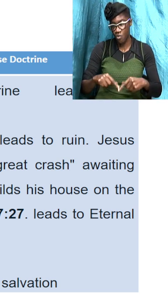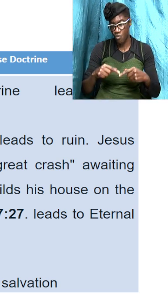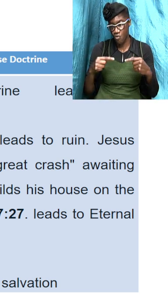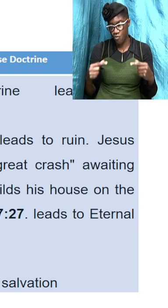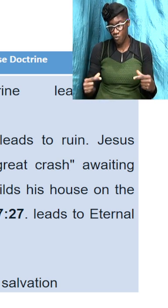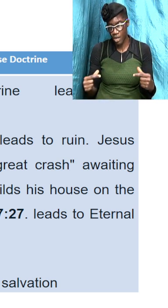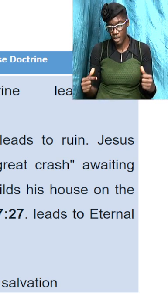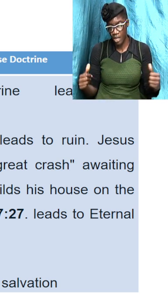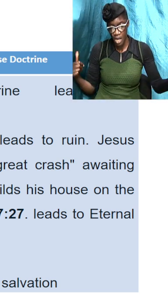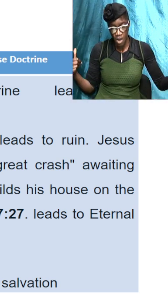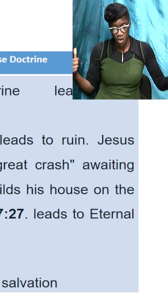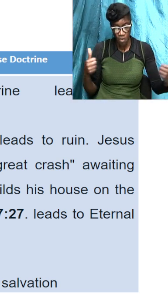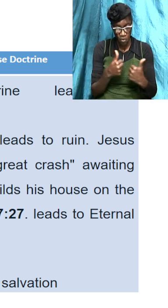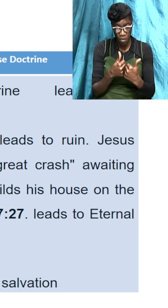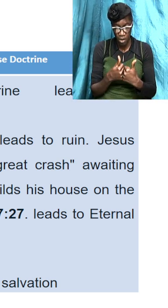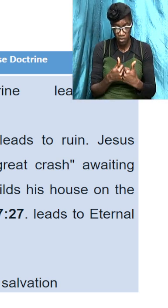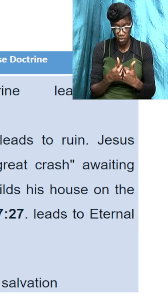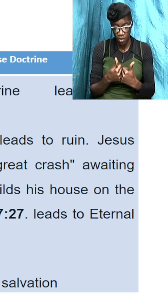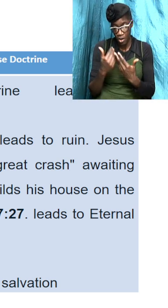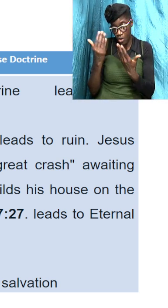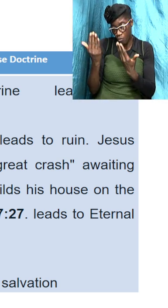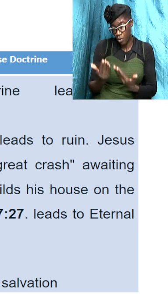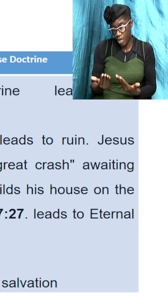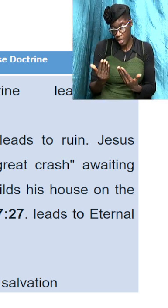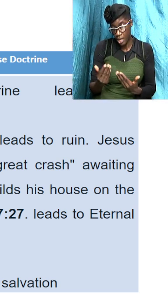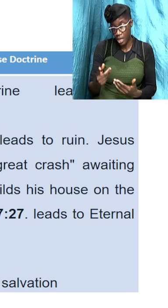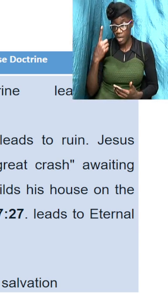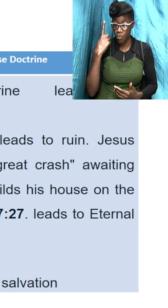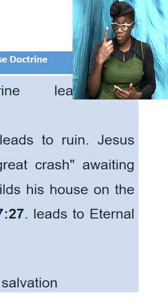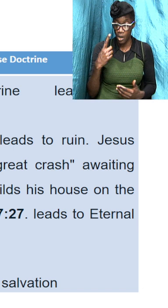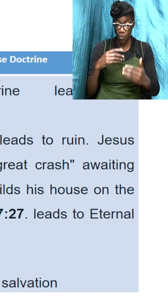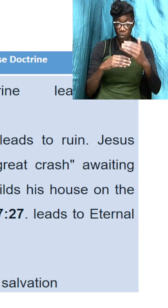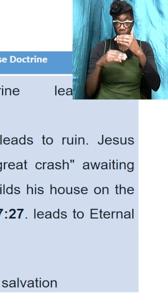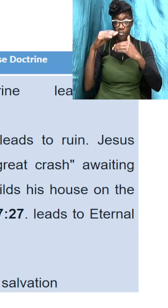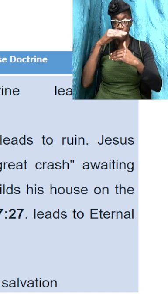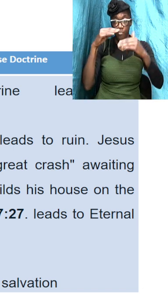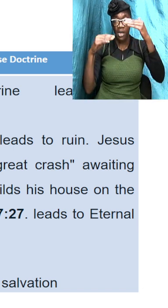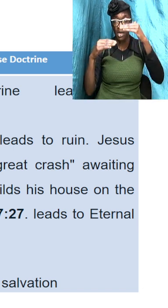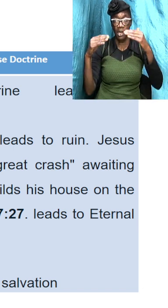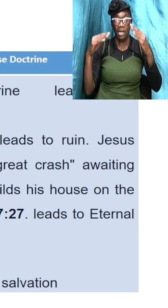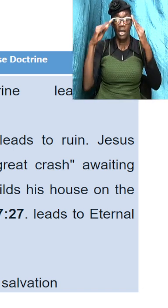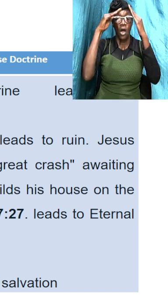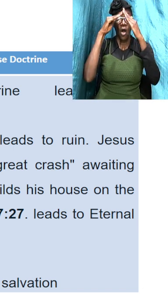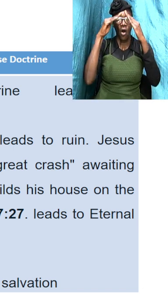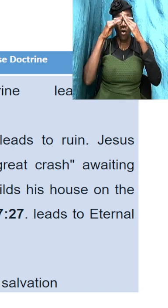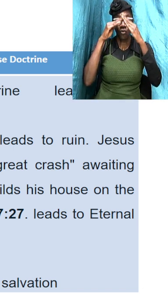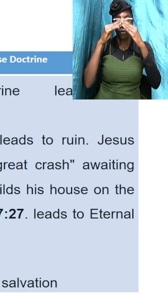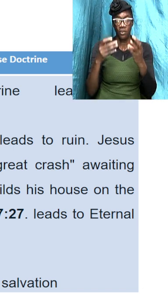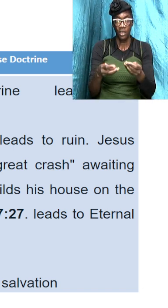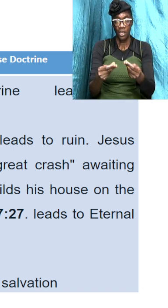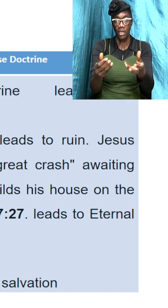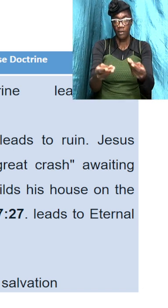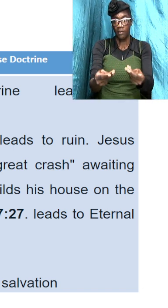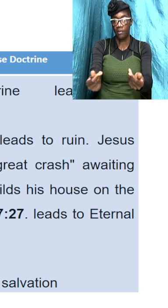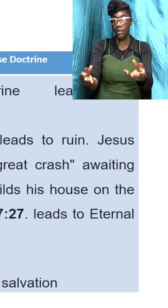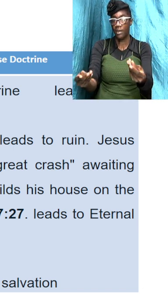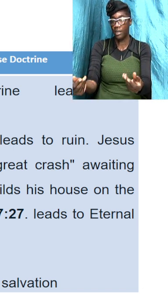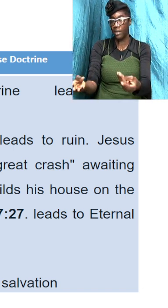awaiting the one who built his house on the sand matthew 7 verses 27